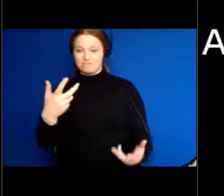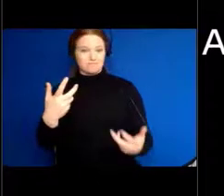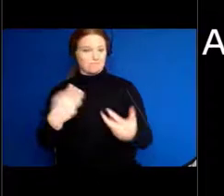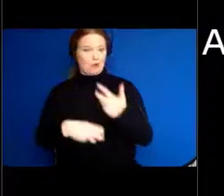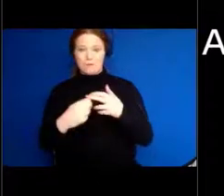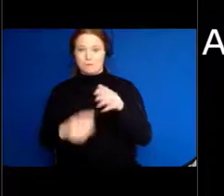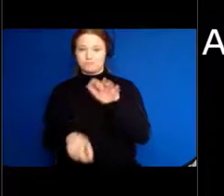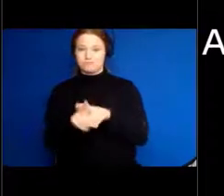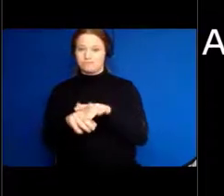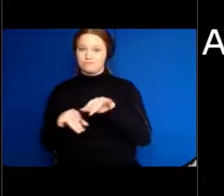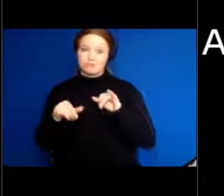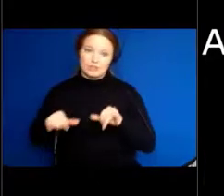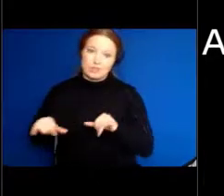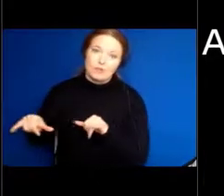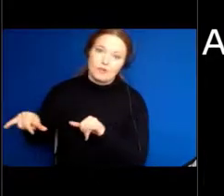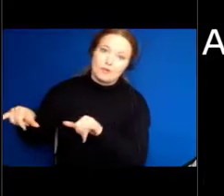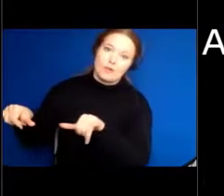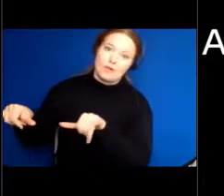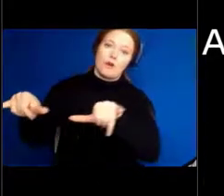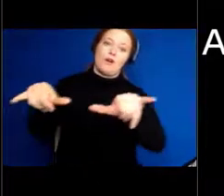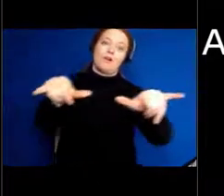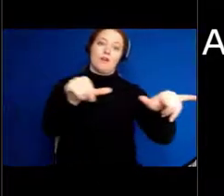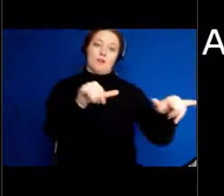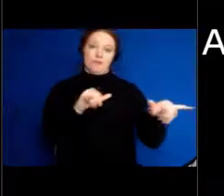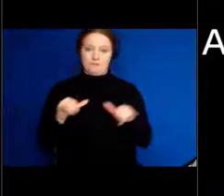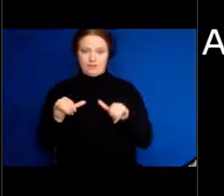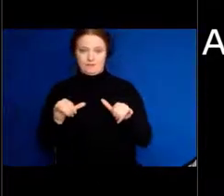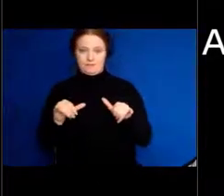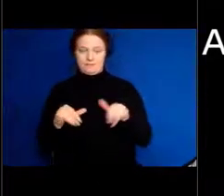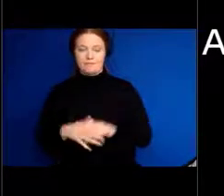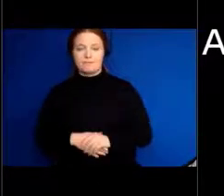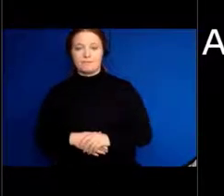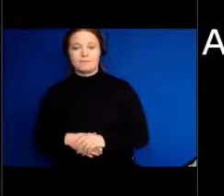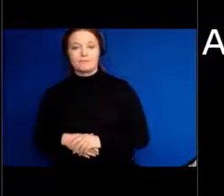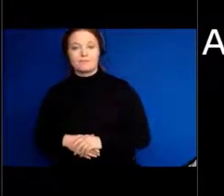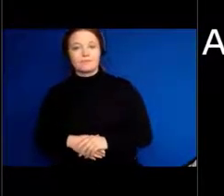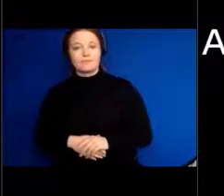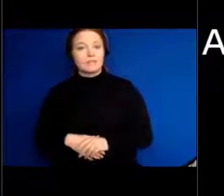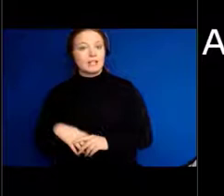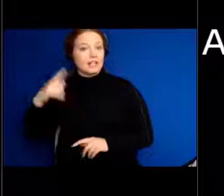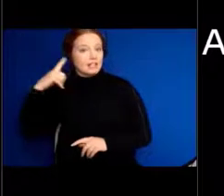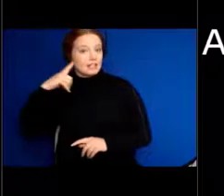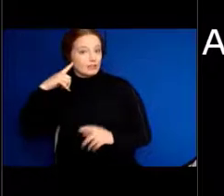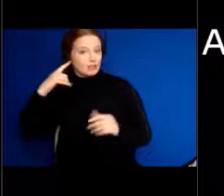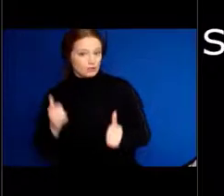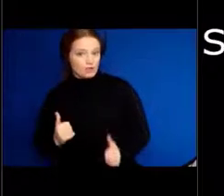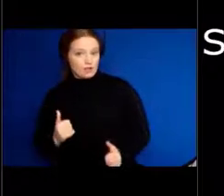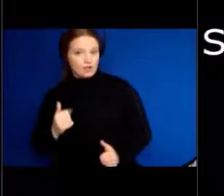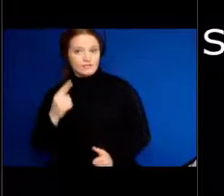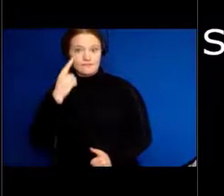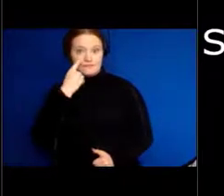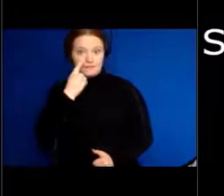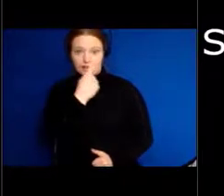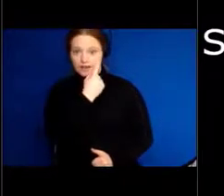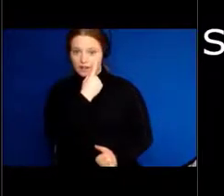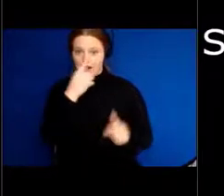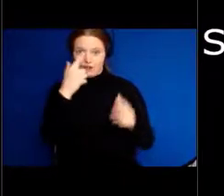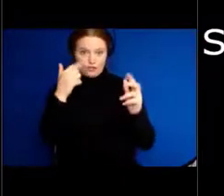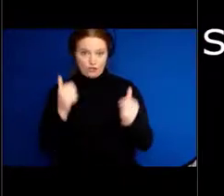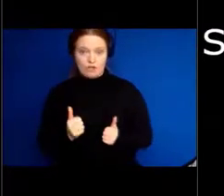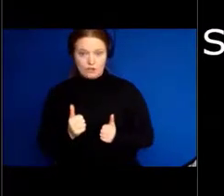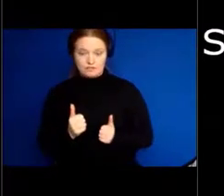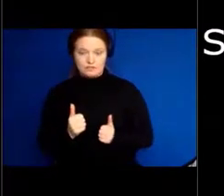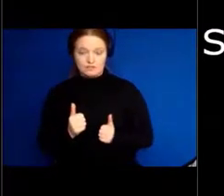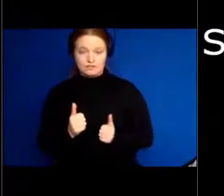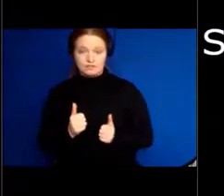loss and vision loss in studies on the global burden of disease, so looking at all the diseases you could possibly have,